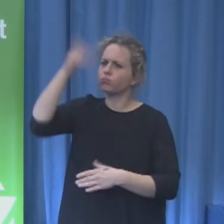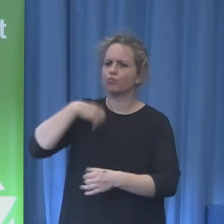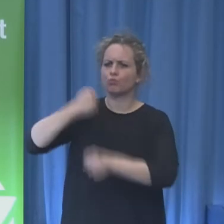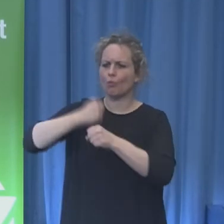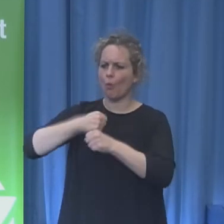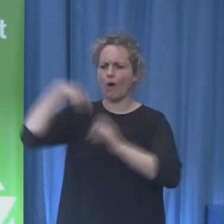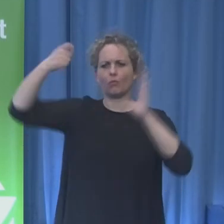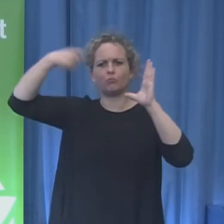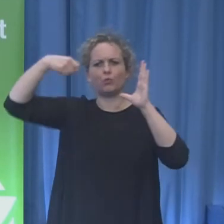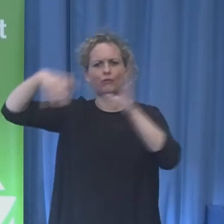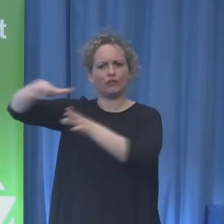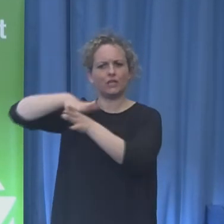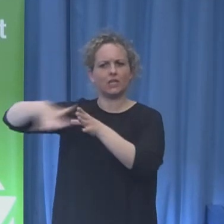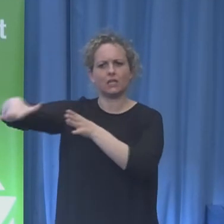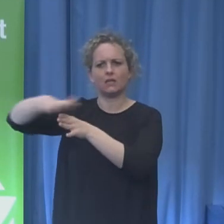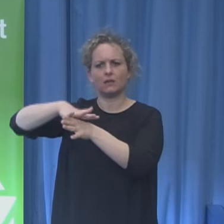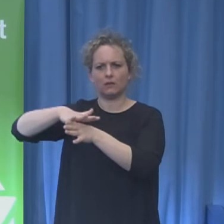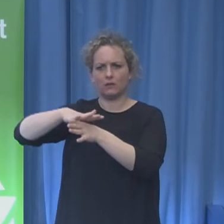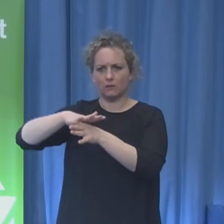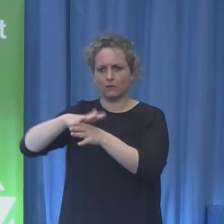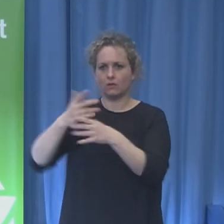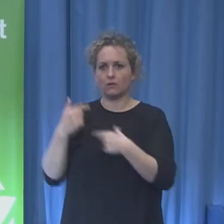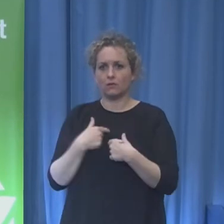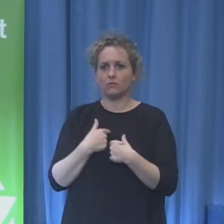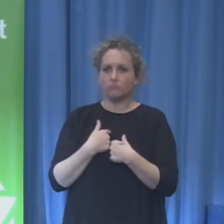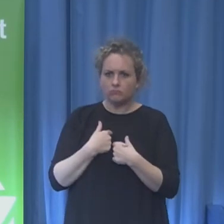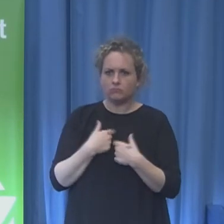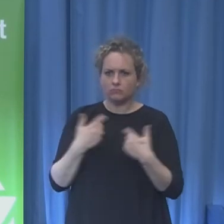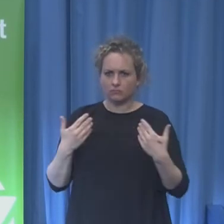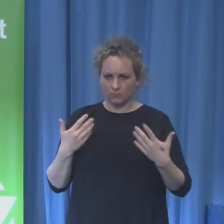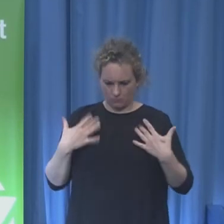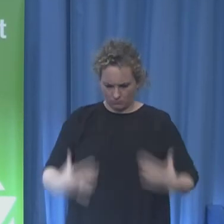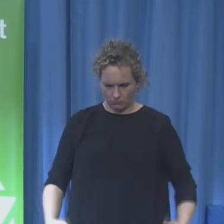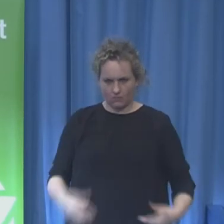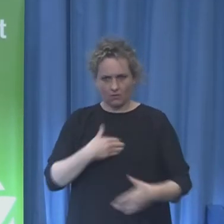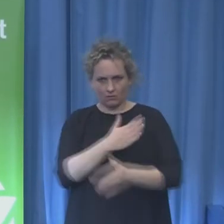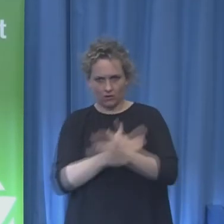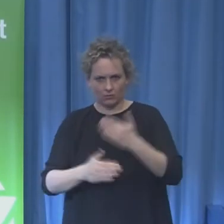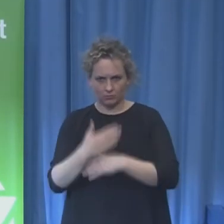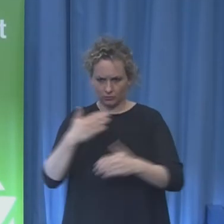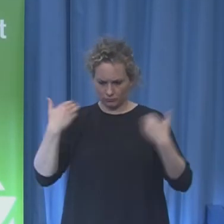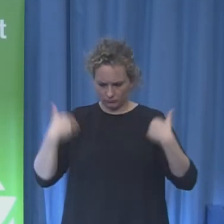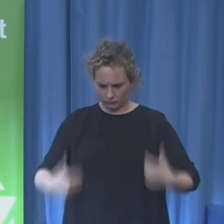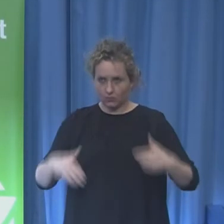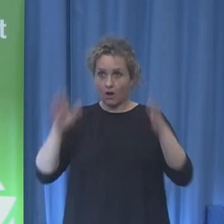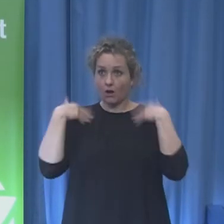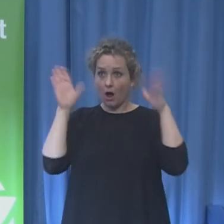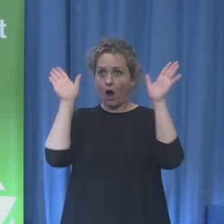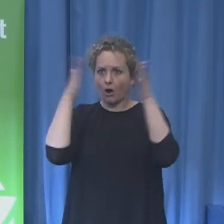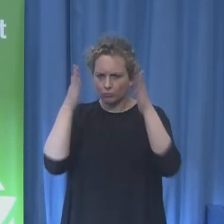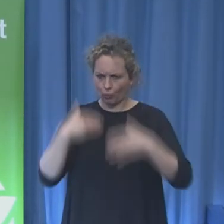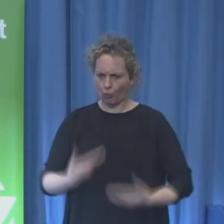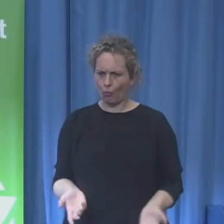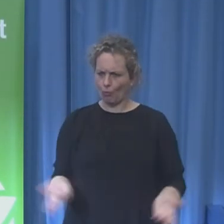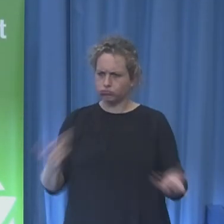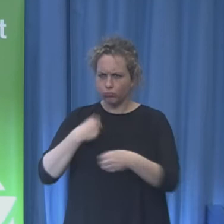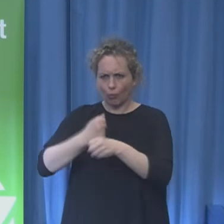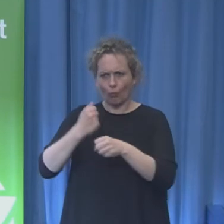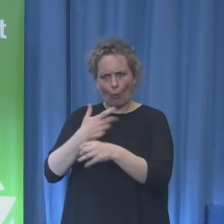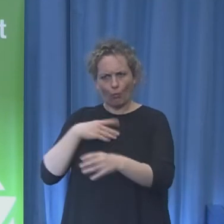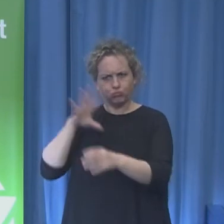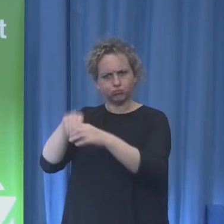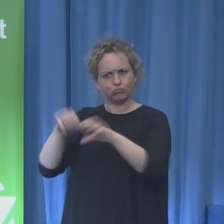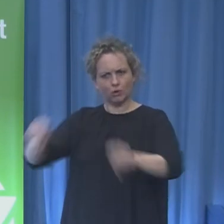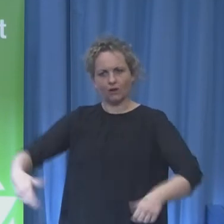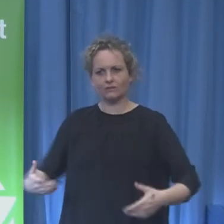Or, look at me, I can reach the stars. Or another one saying, hey, think outside of the box,